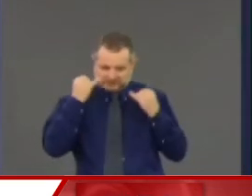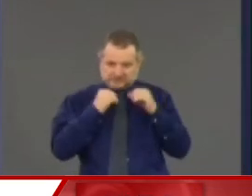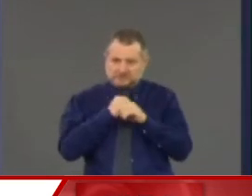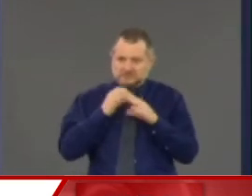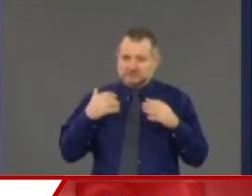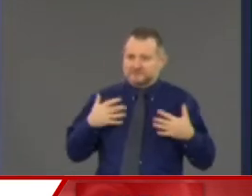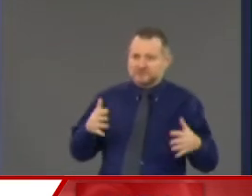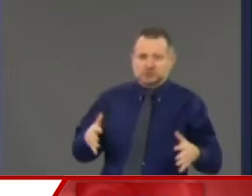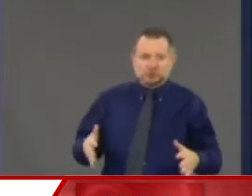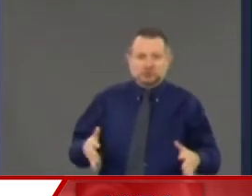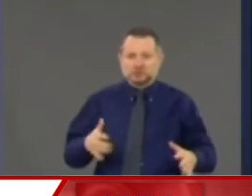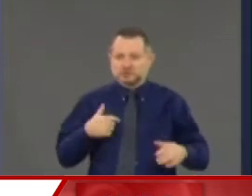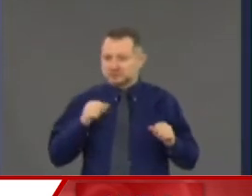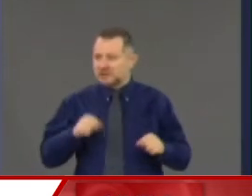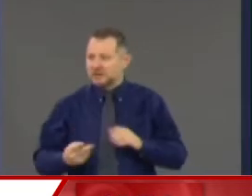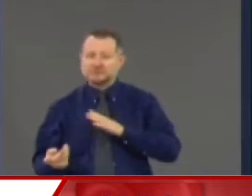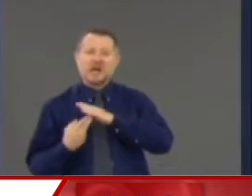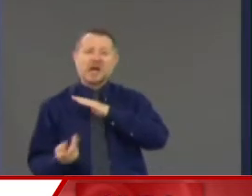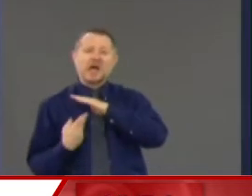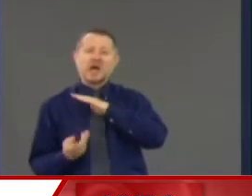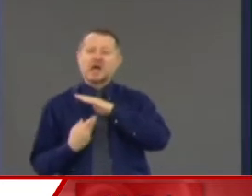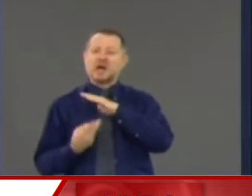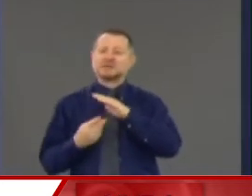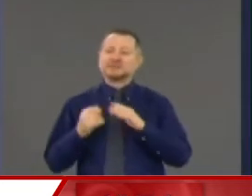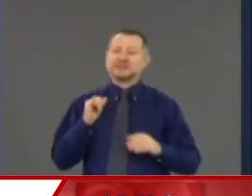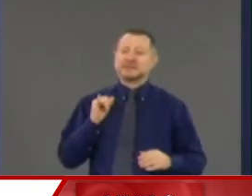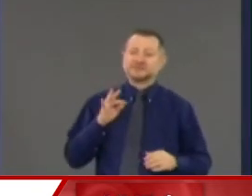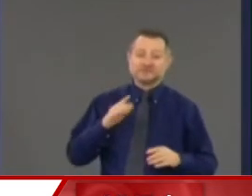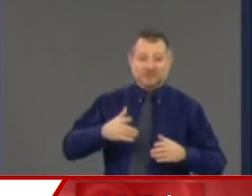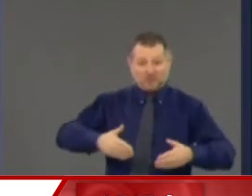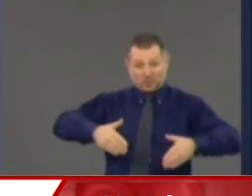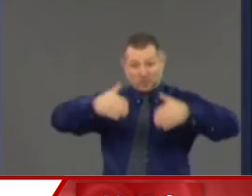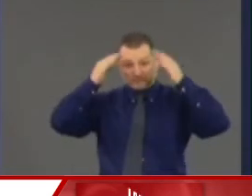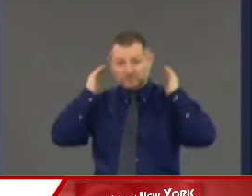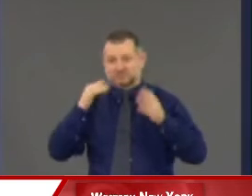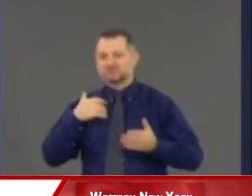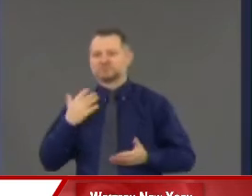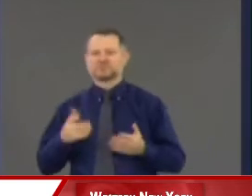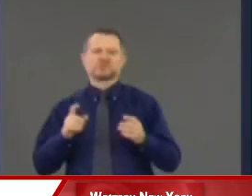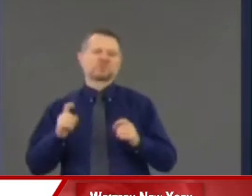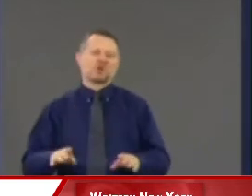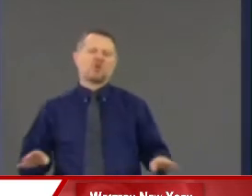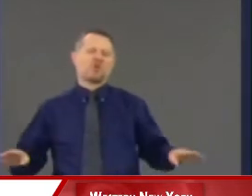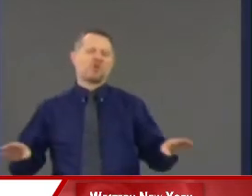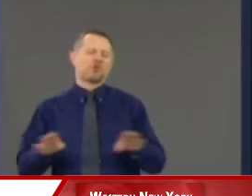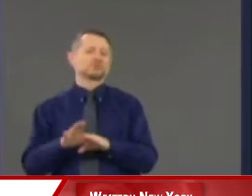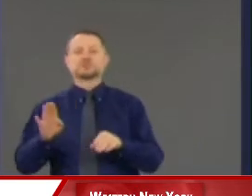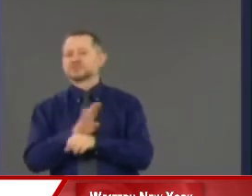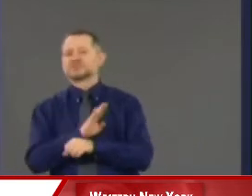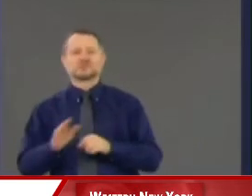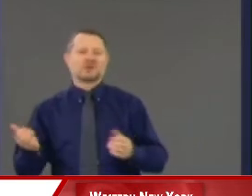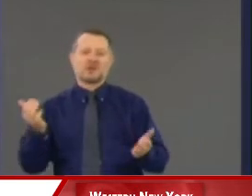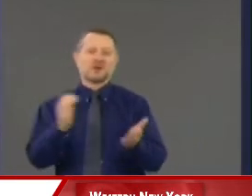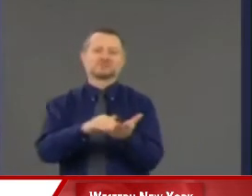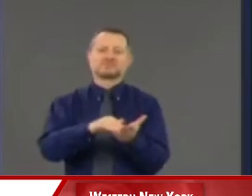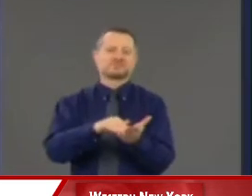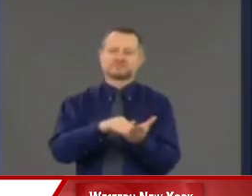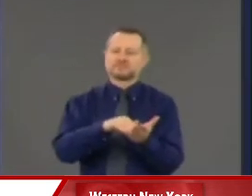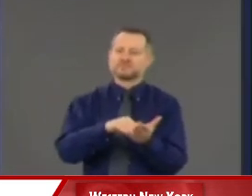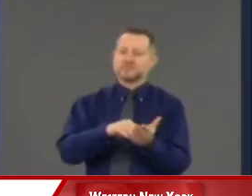system. If that happens, you have to close again. You'd have to. Well, people won't listen.